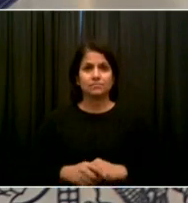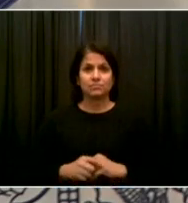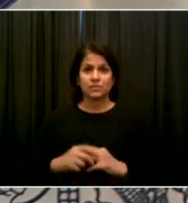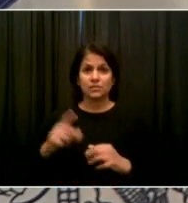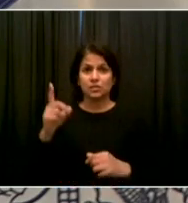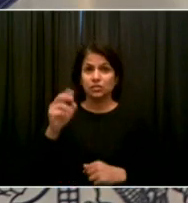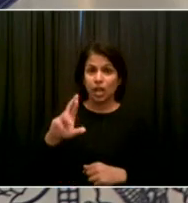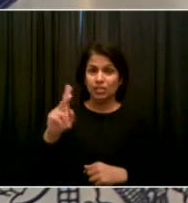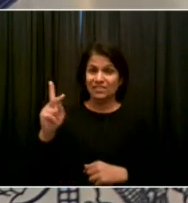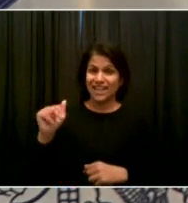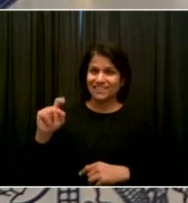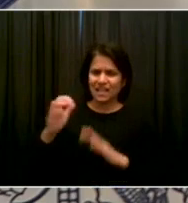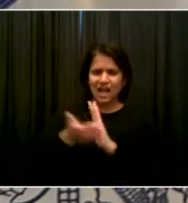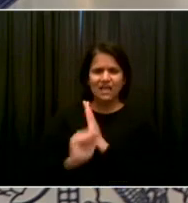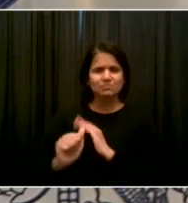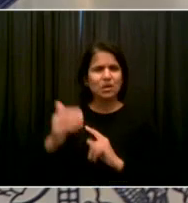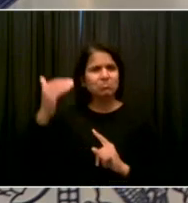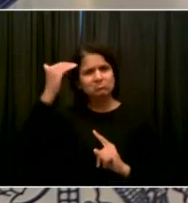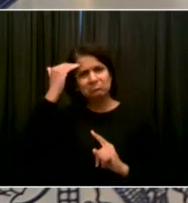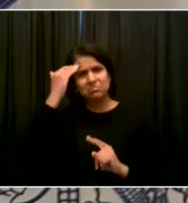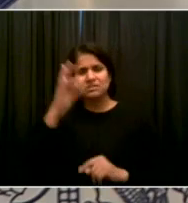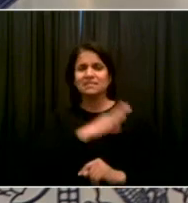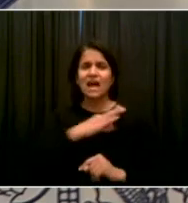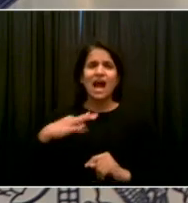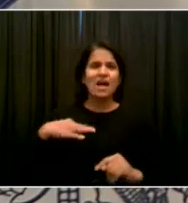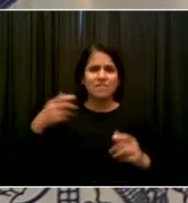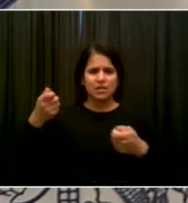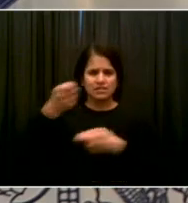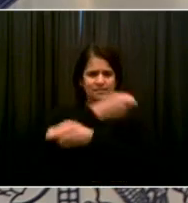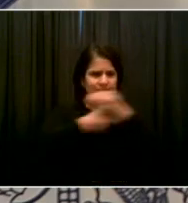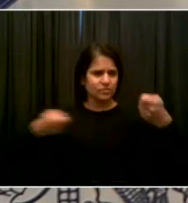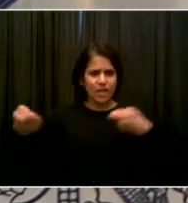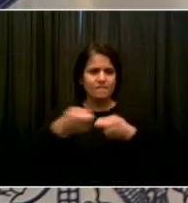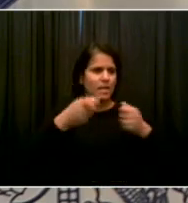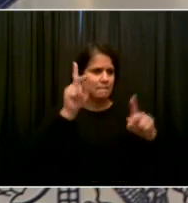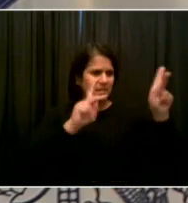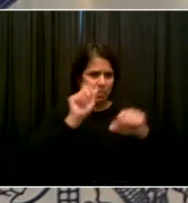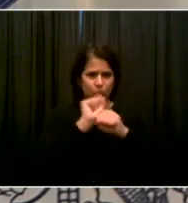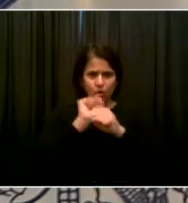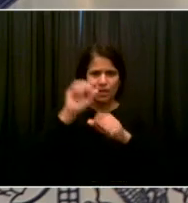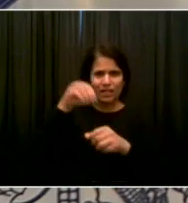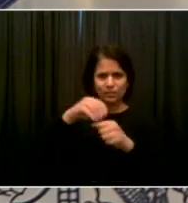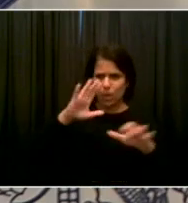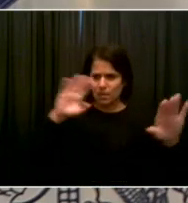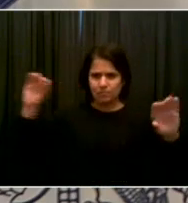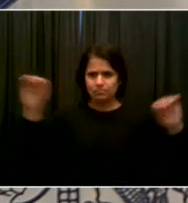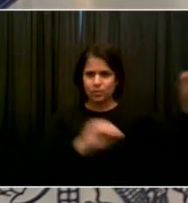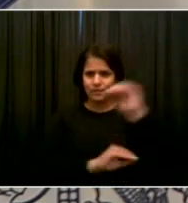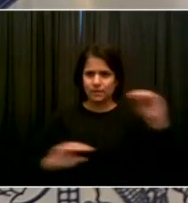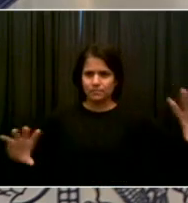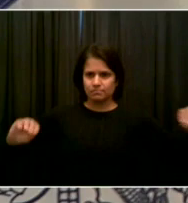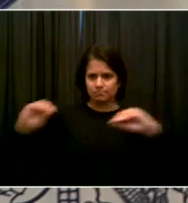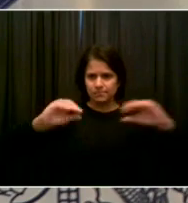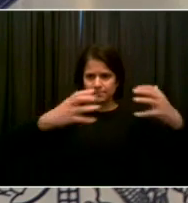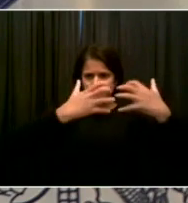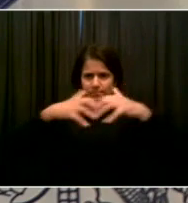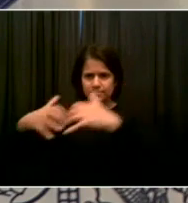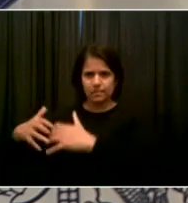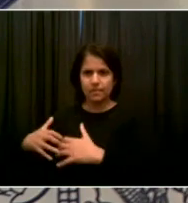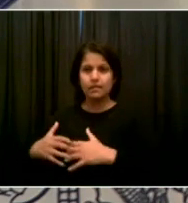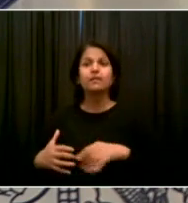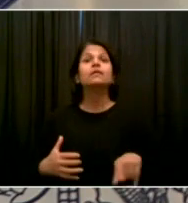He can make adjustments with that workforce to cover more places. In terms of the vendors and their sites,